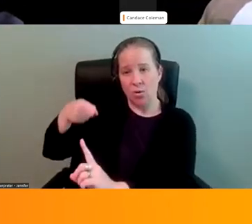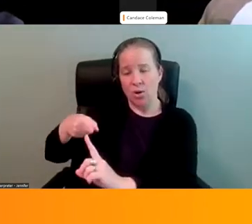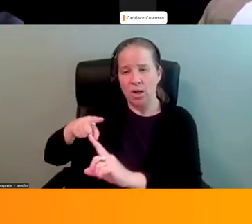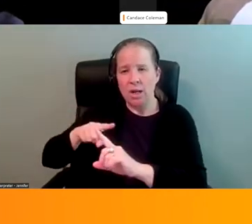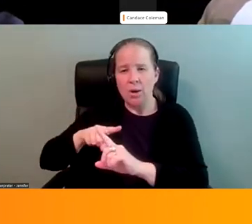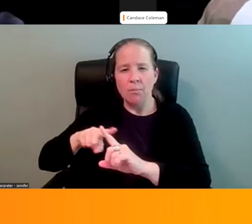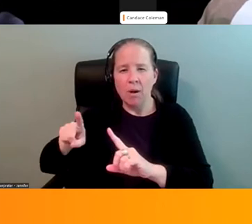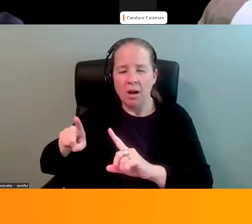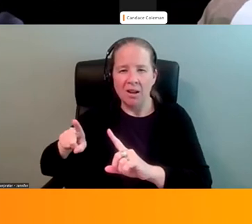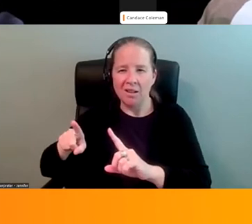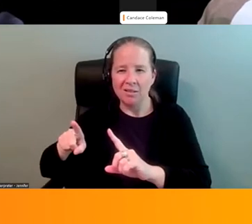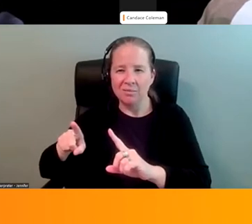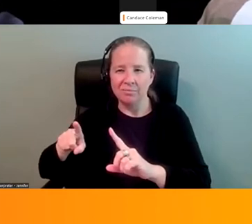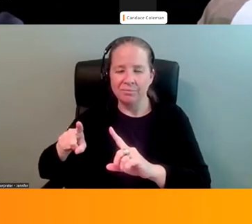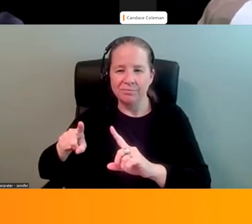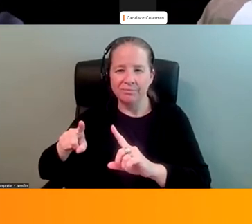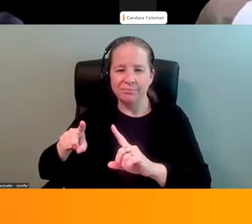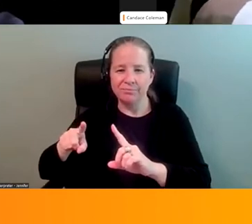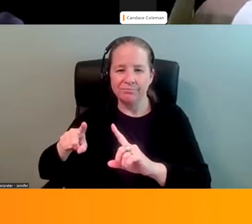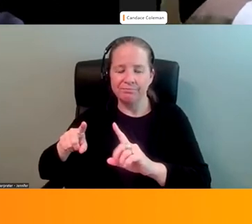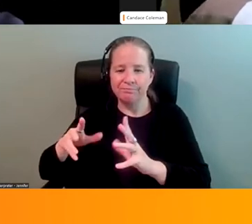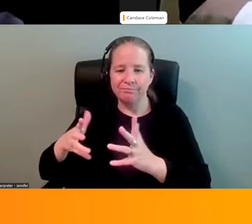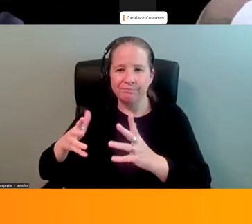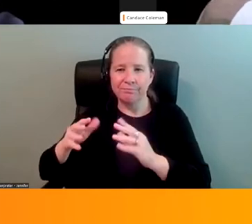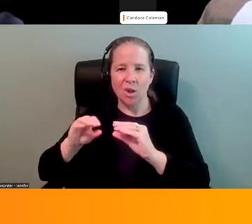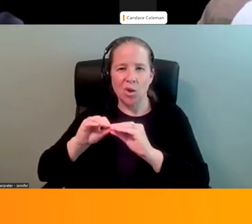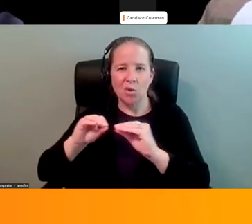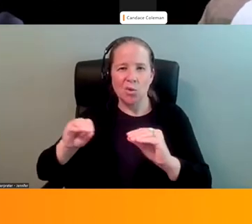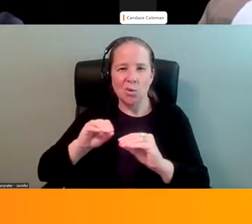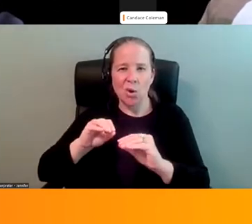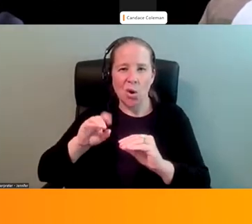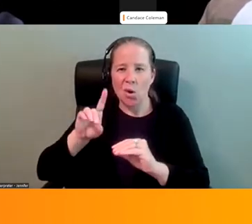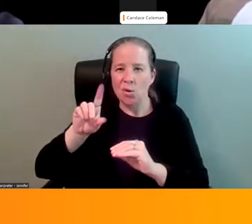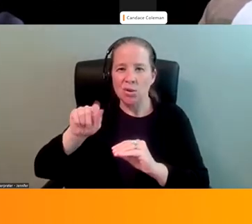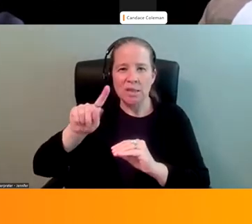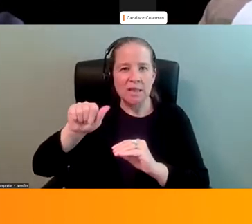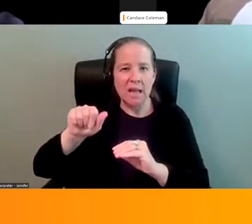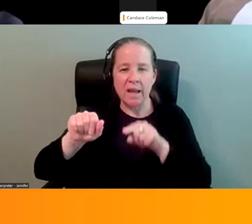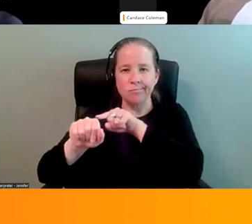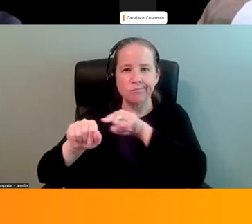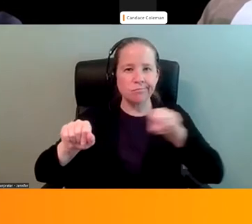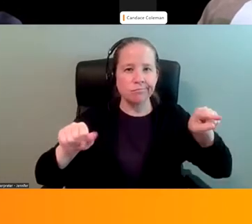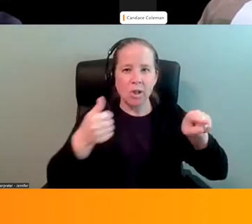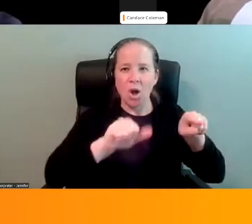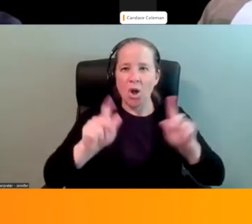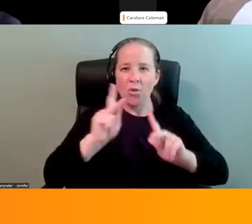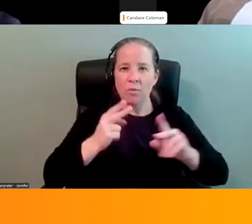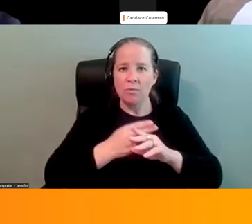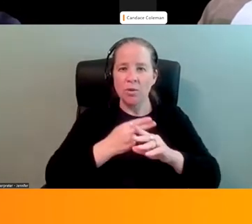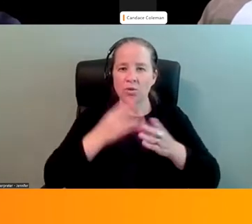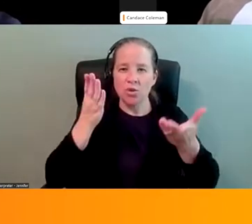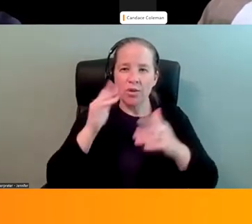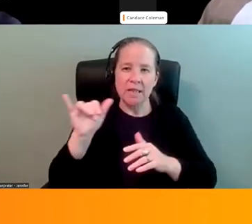reflective data of other people who used the service, such as those who